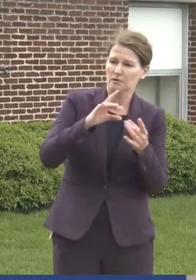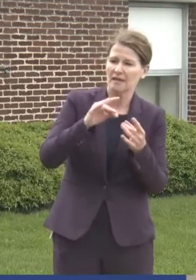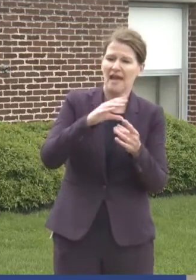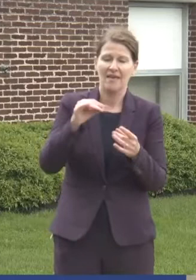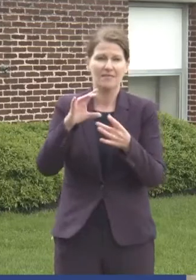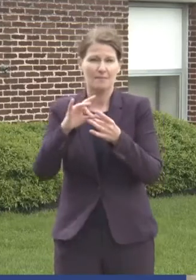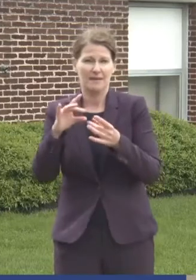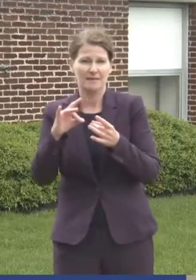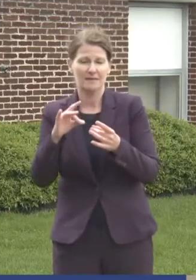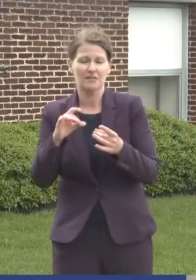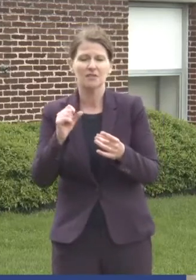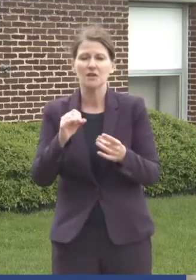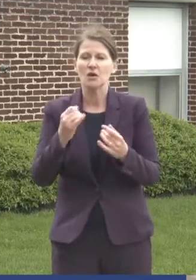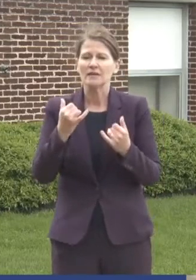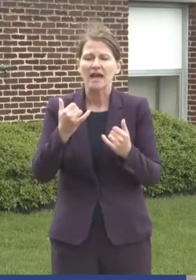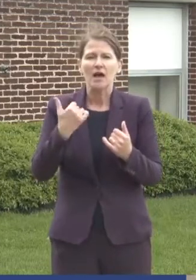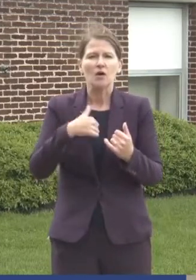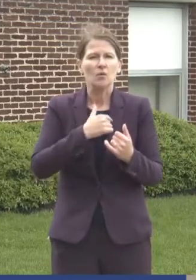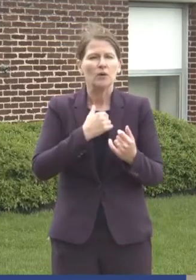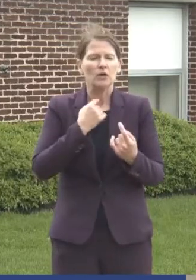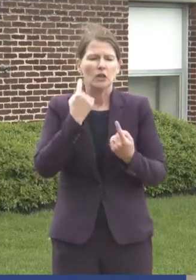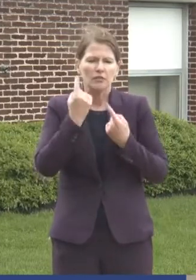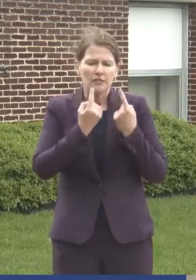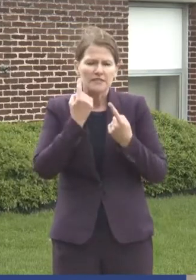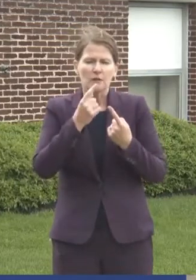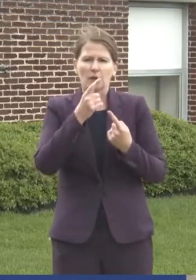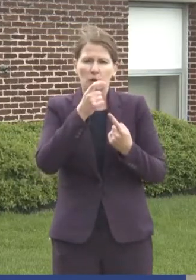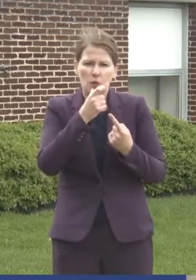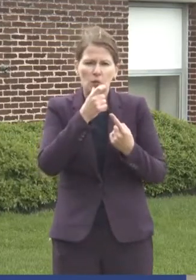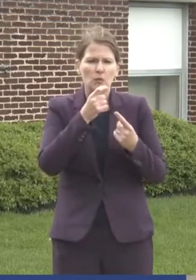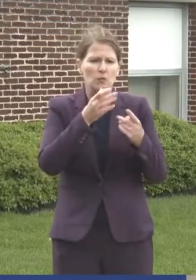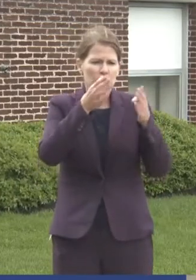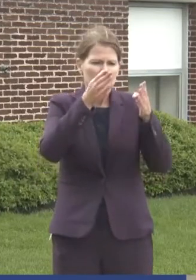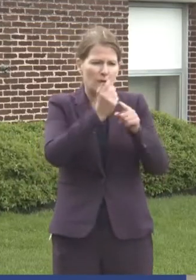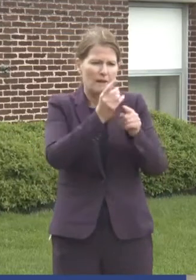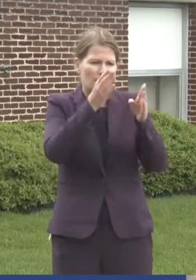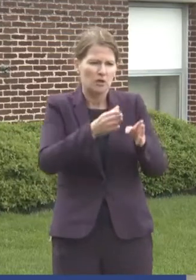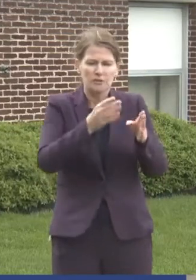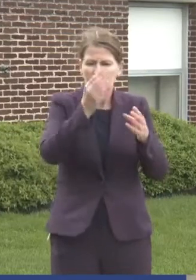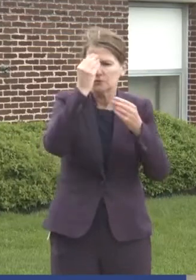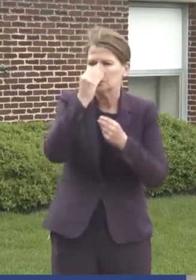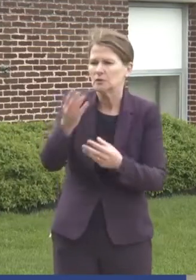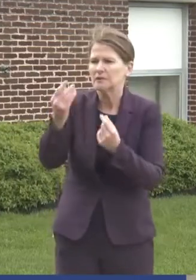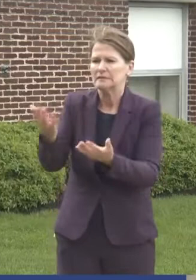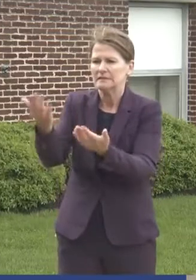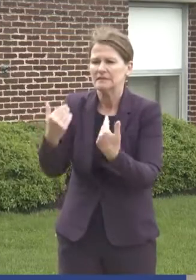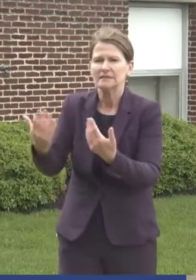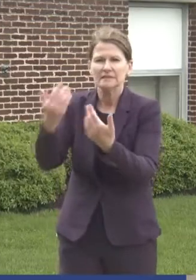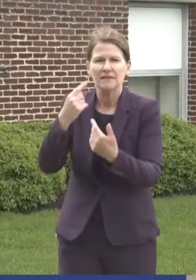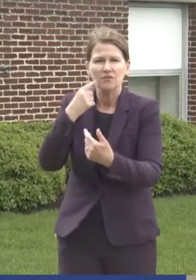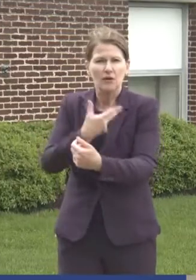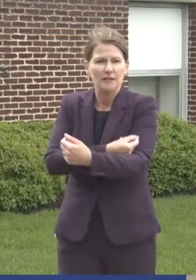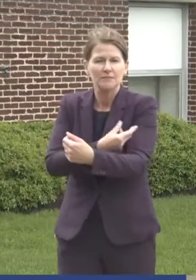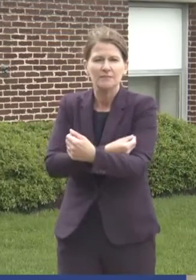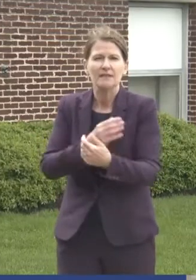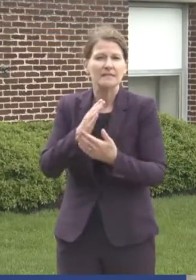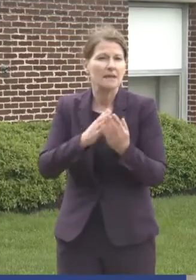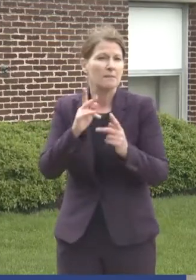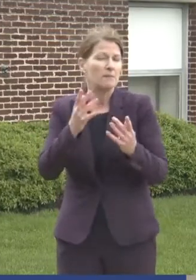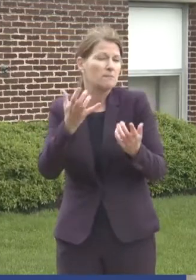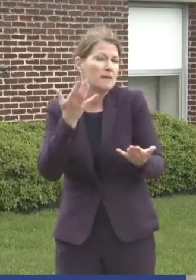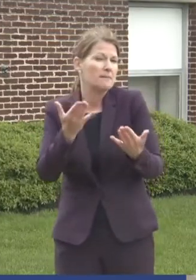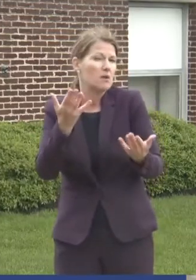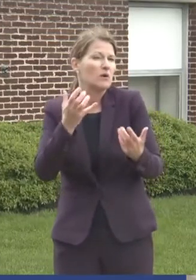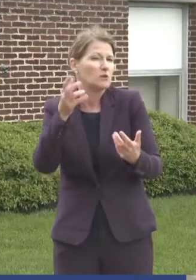we're looking at who to take the message to the different groups. We've also found out that some people want to hear the message from